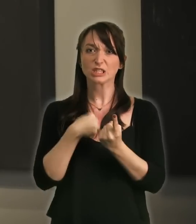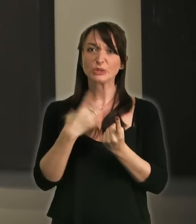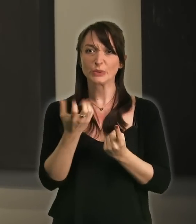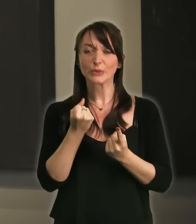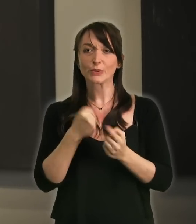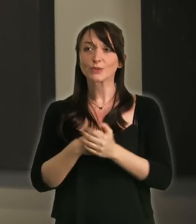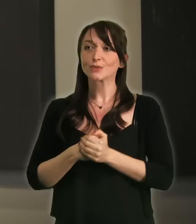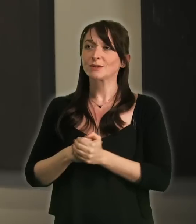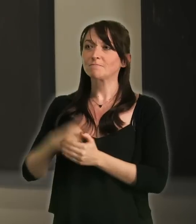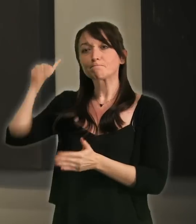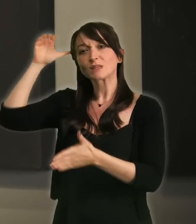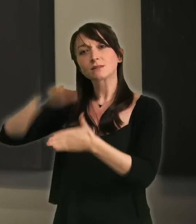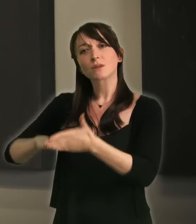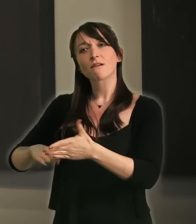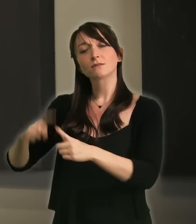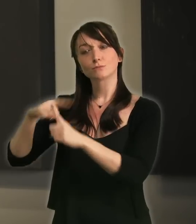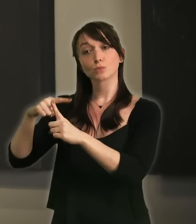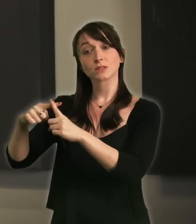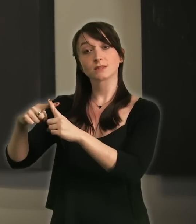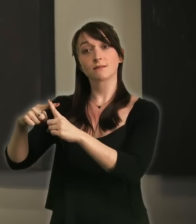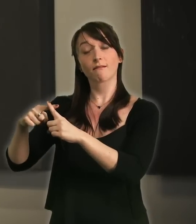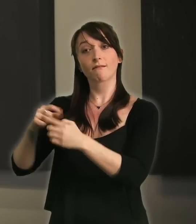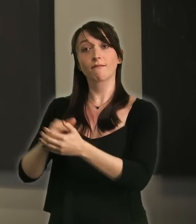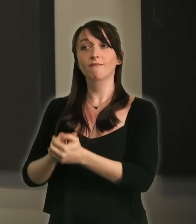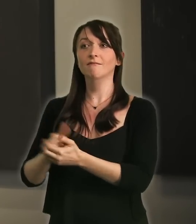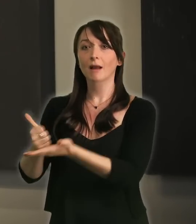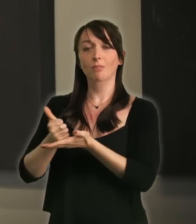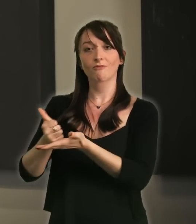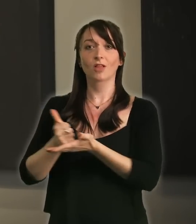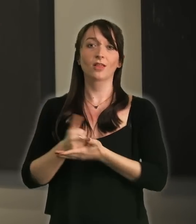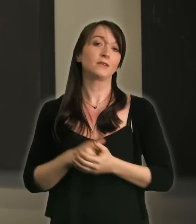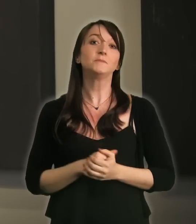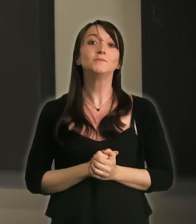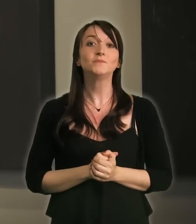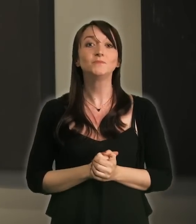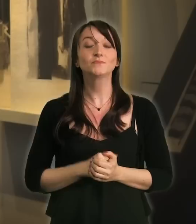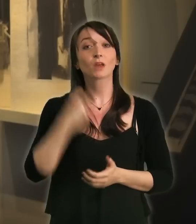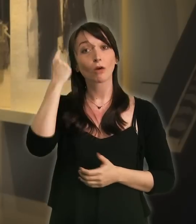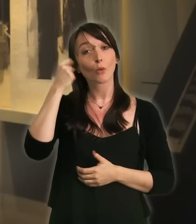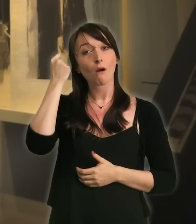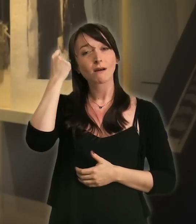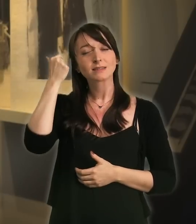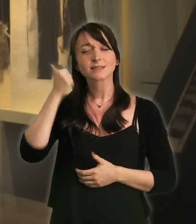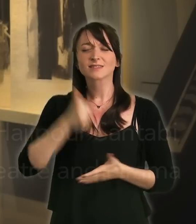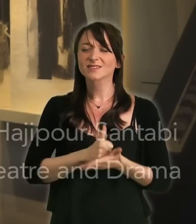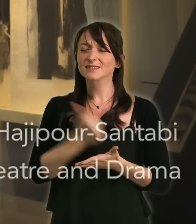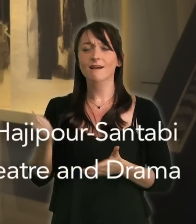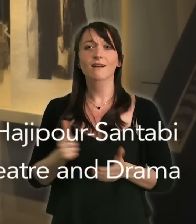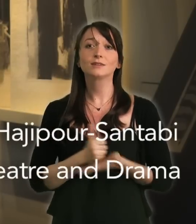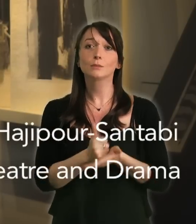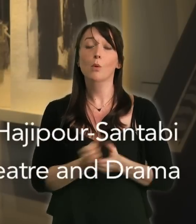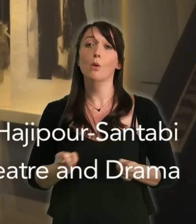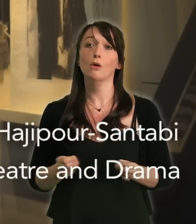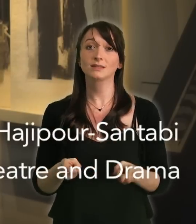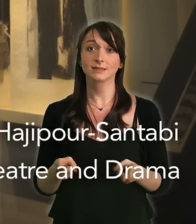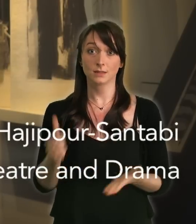confidence issues so it's sort of like it's just it's just been really beneficial. I really thought it was a great idea to